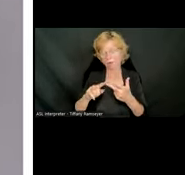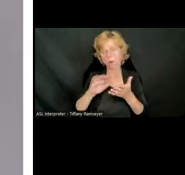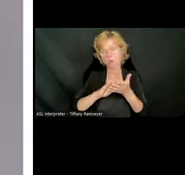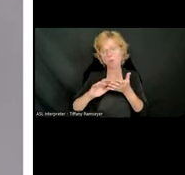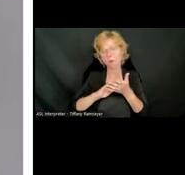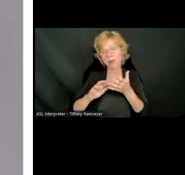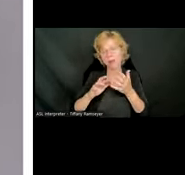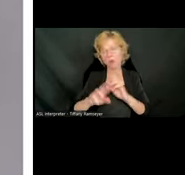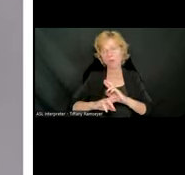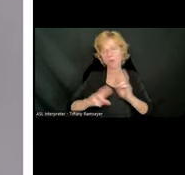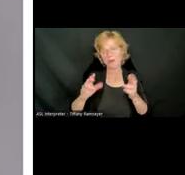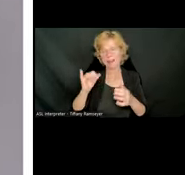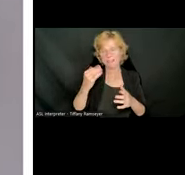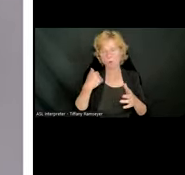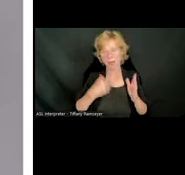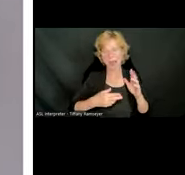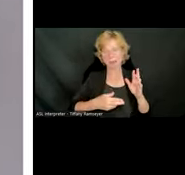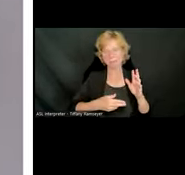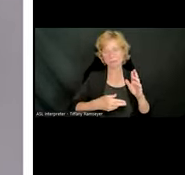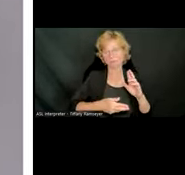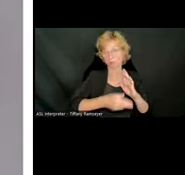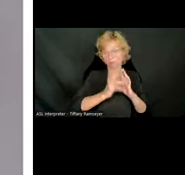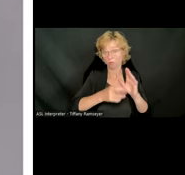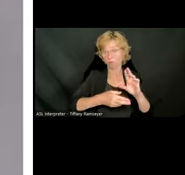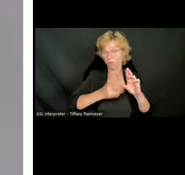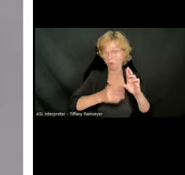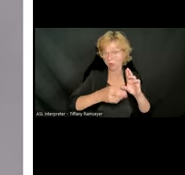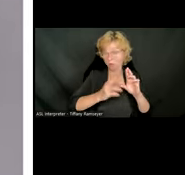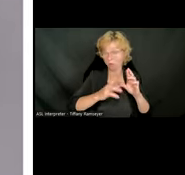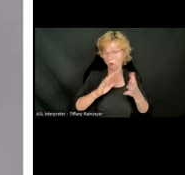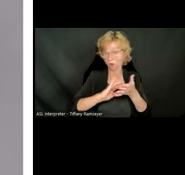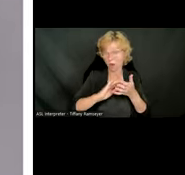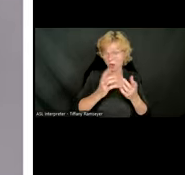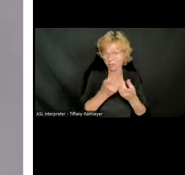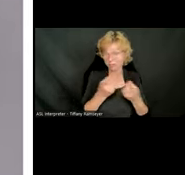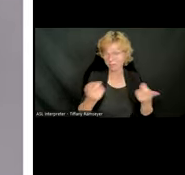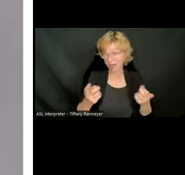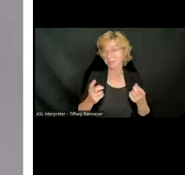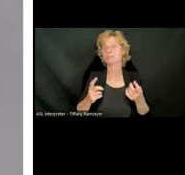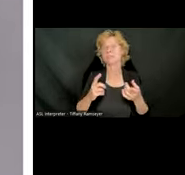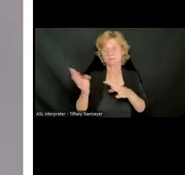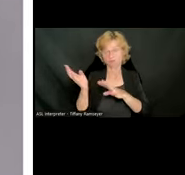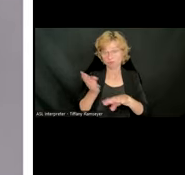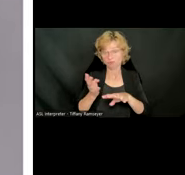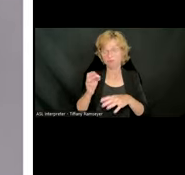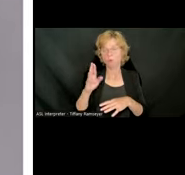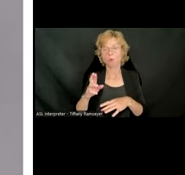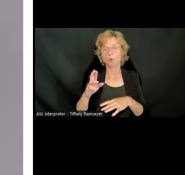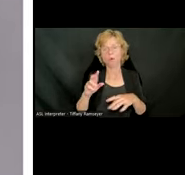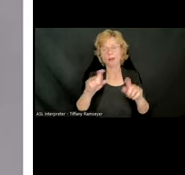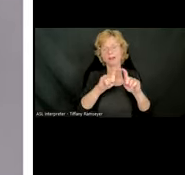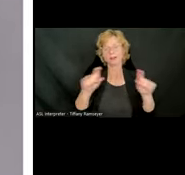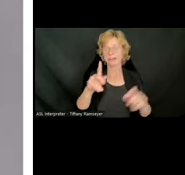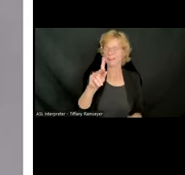Braille device or need hard copy, Braille works there. And audio, right? So whether it's the highlighted karaoke speech audio where